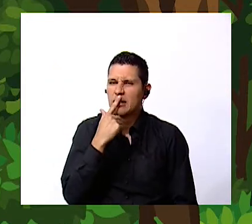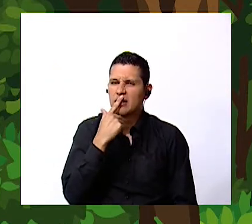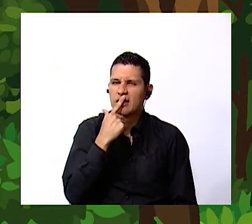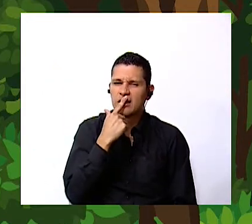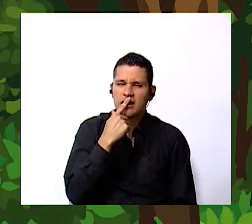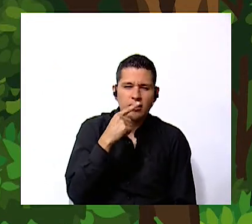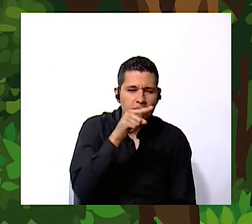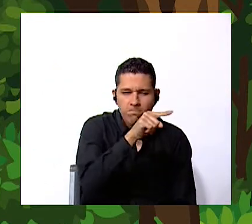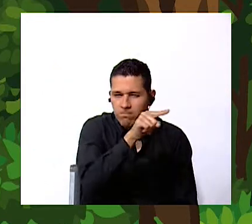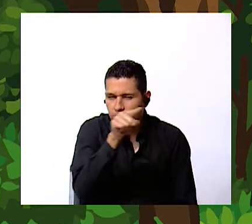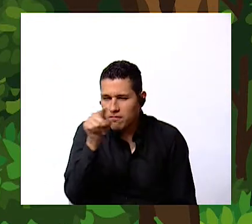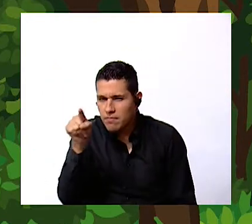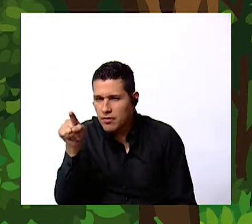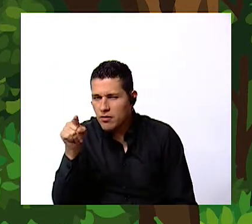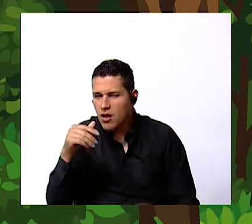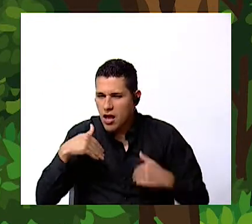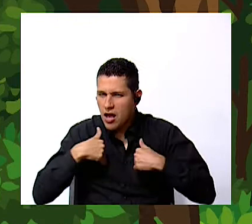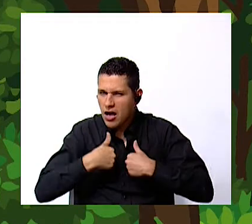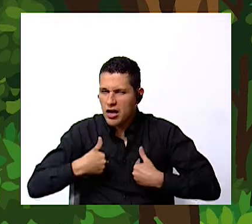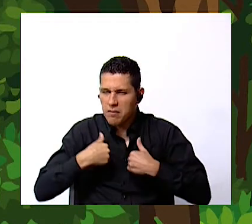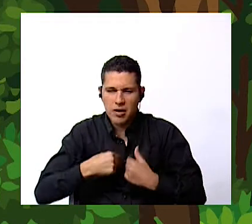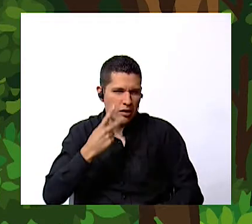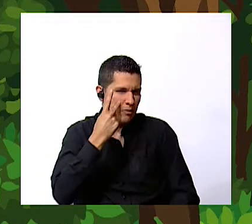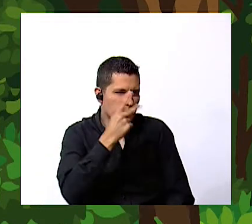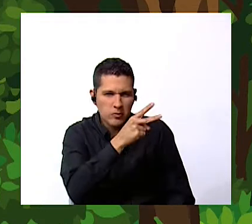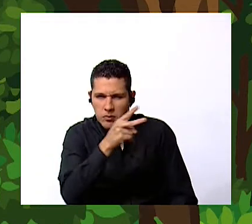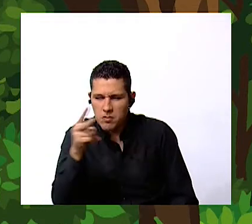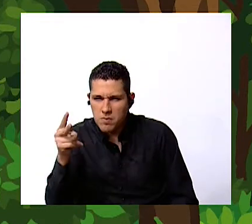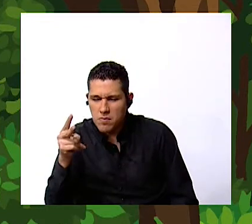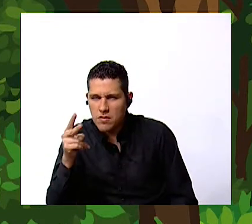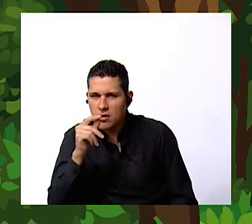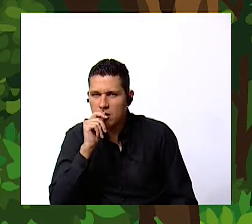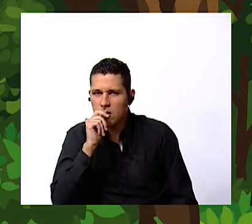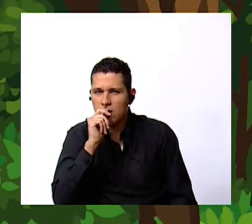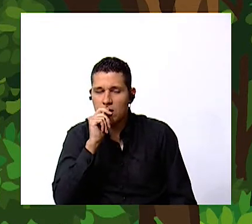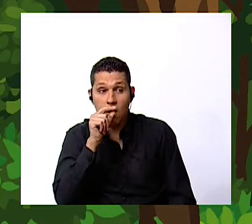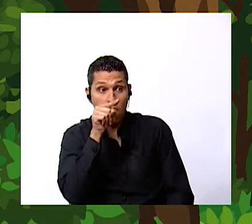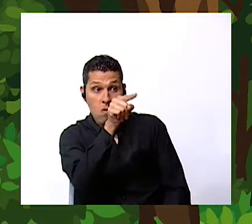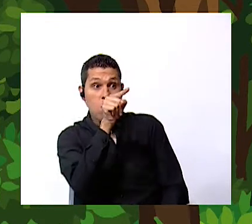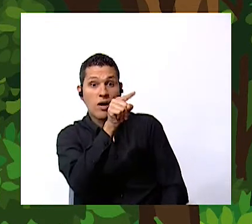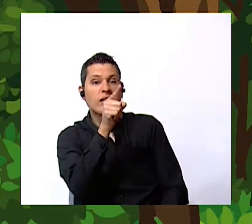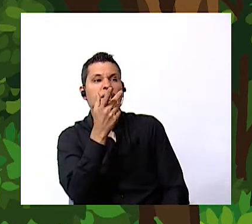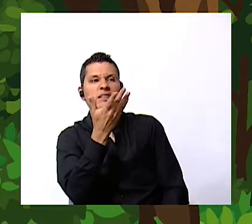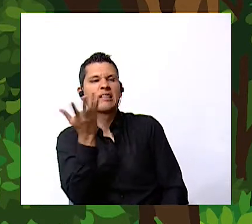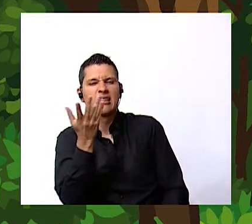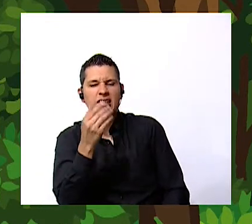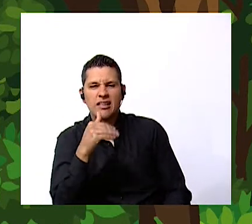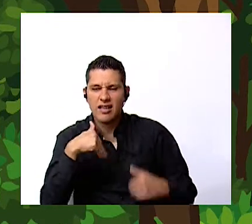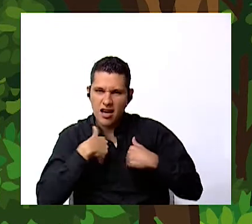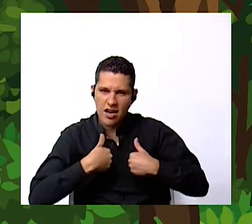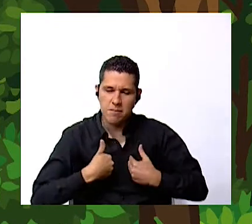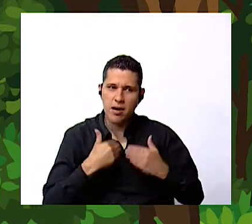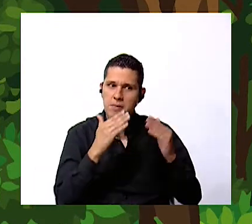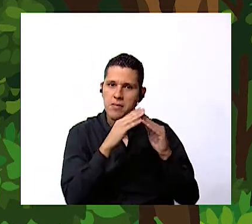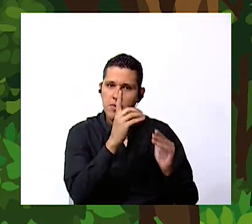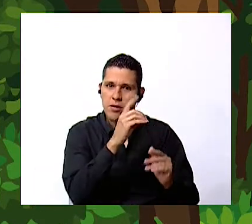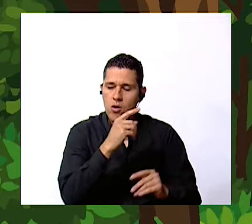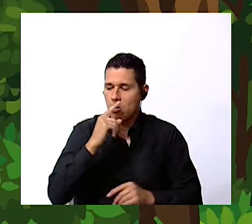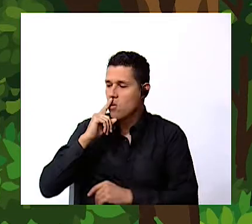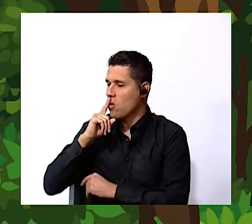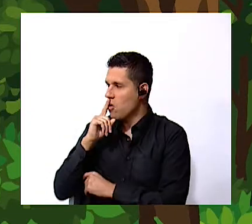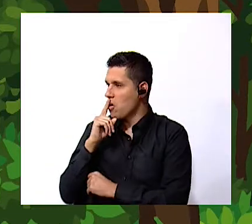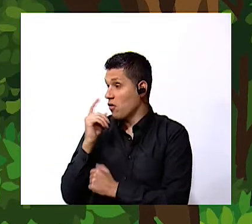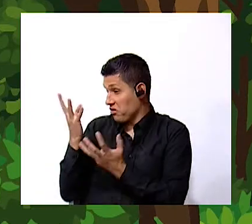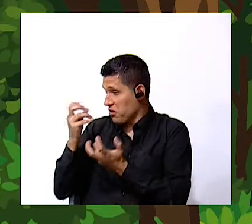that we are looking what about that animal there or that one over there well i would like to learn